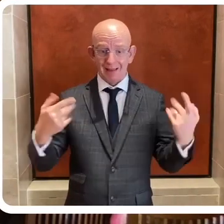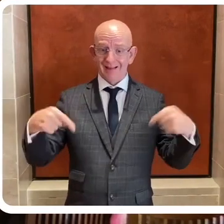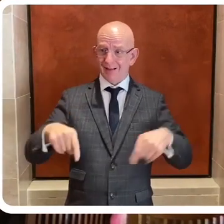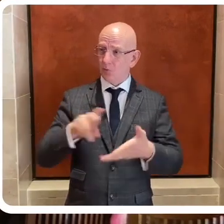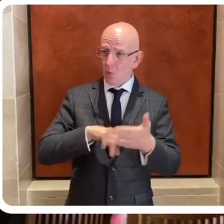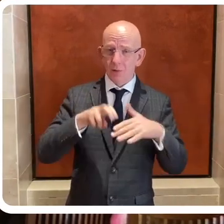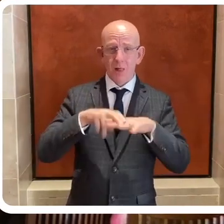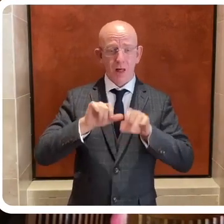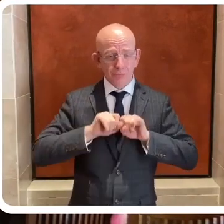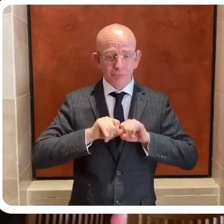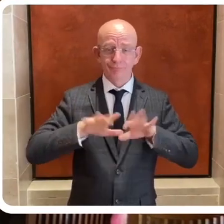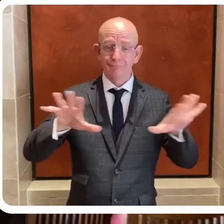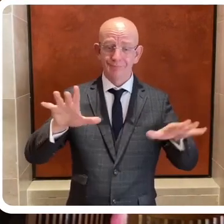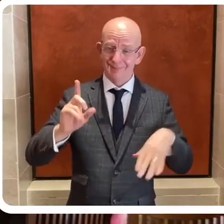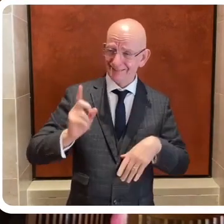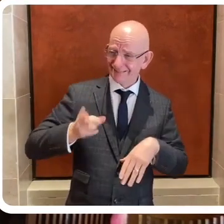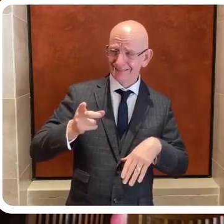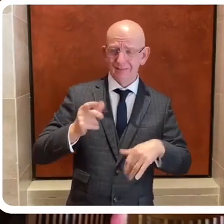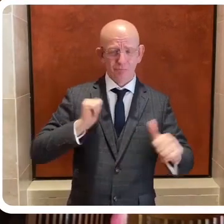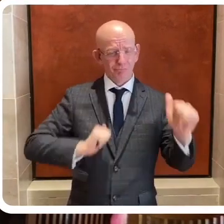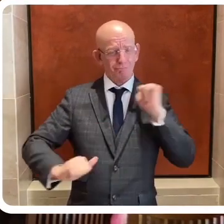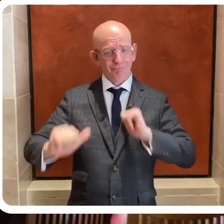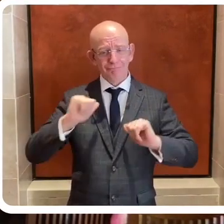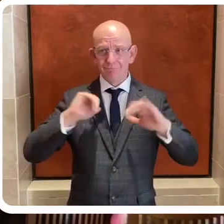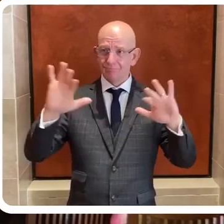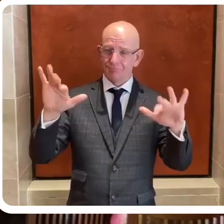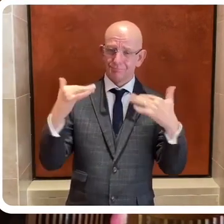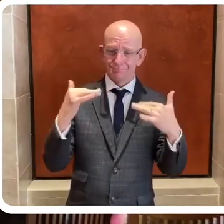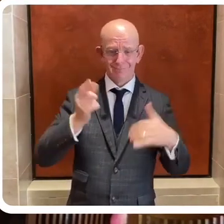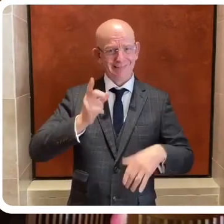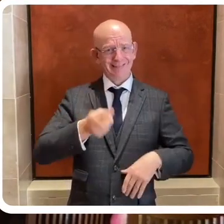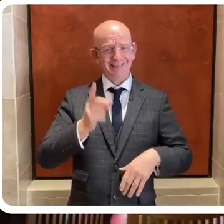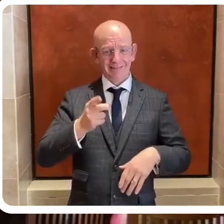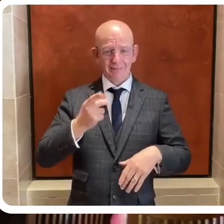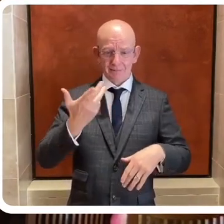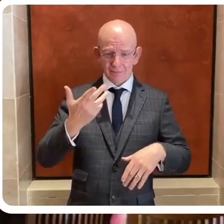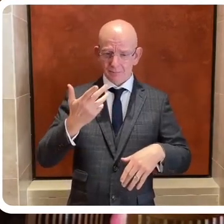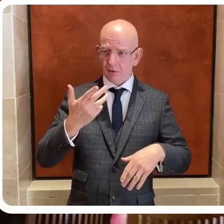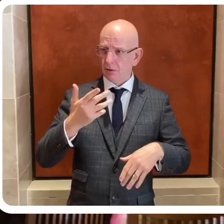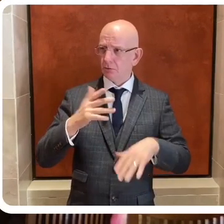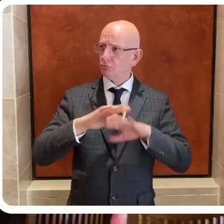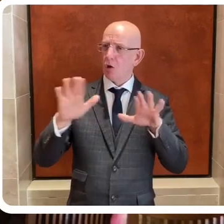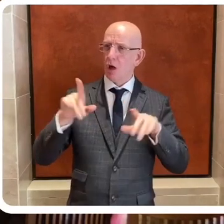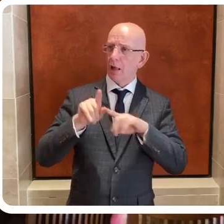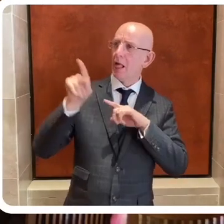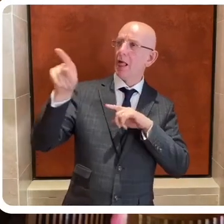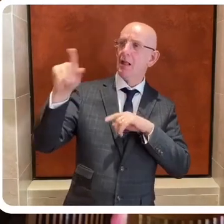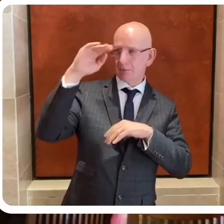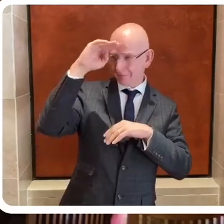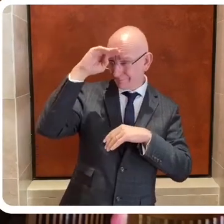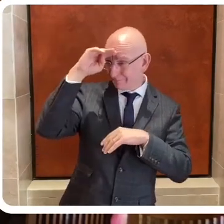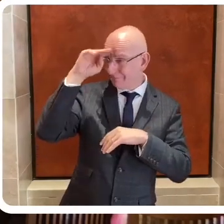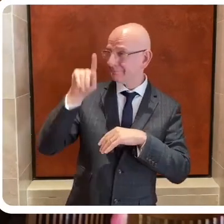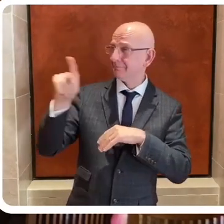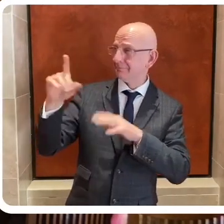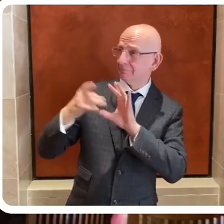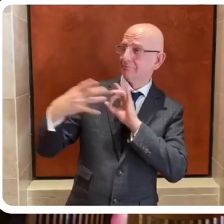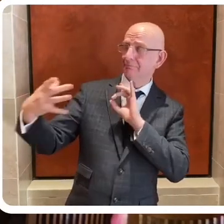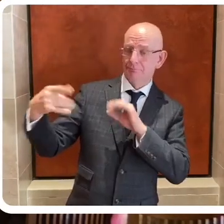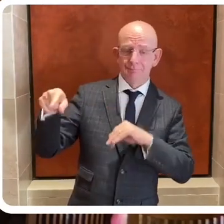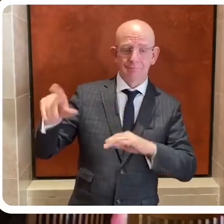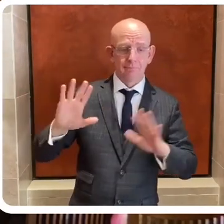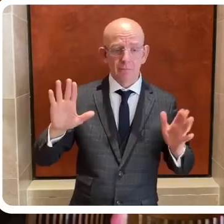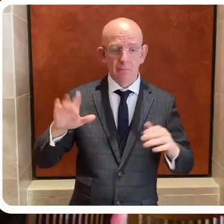generations before grew up in. Us means everyone. Everyone in Northern Ireland deserves to be treated with respect,